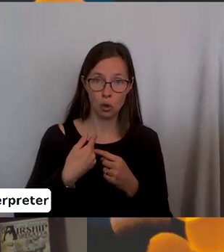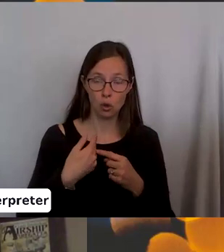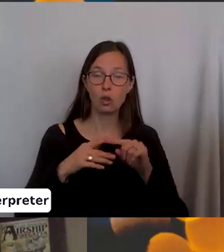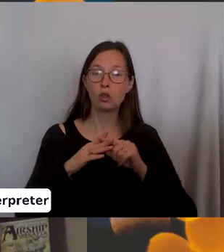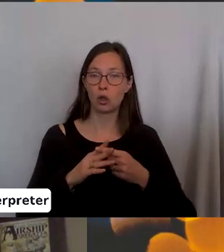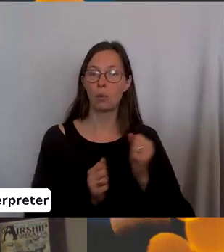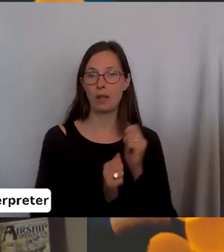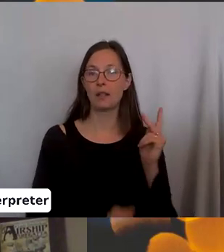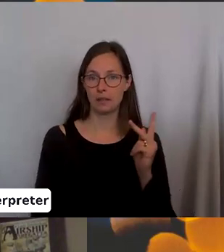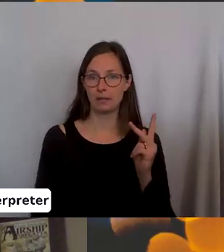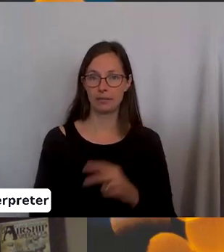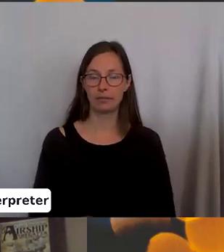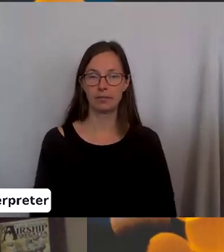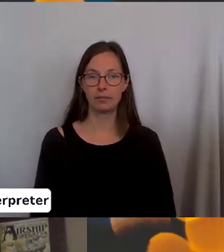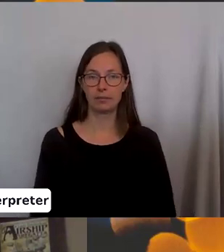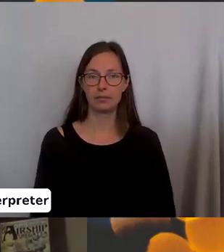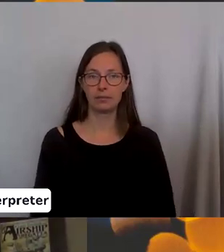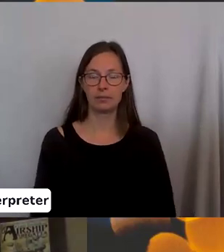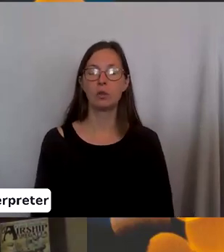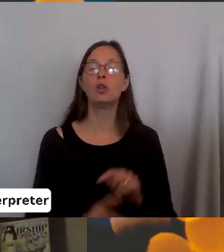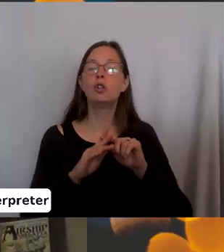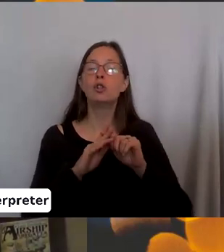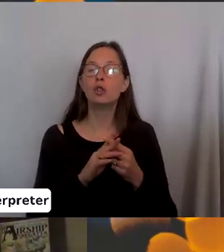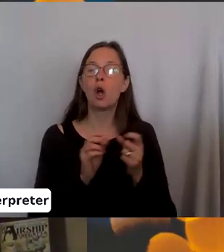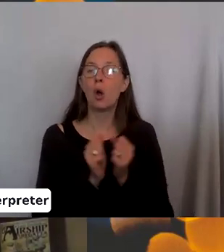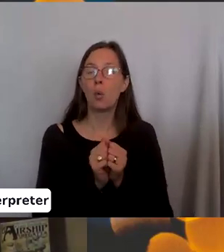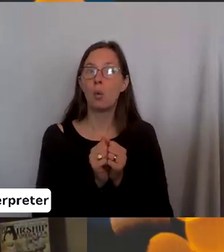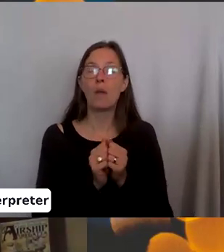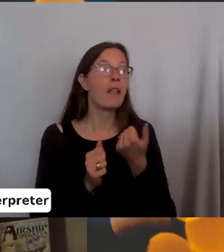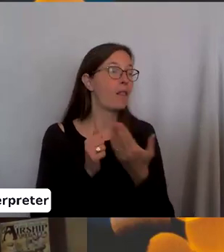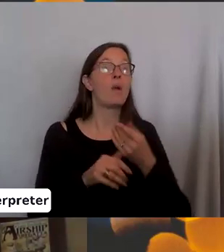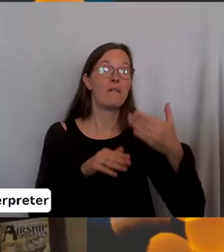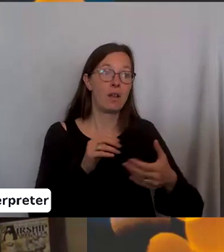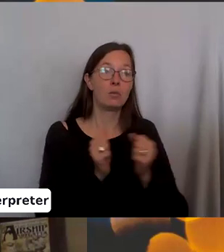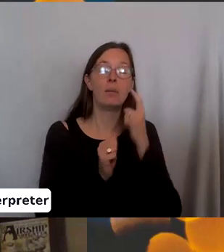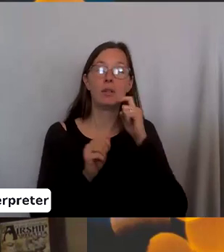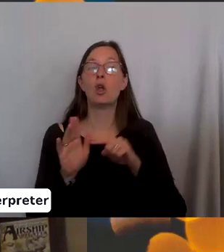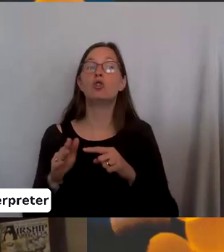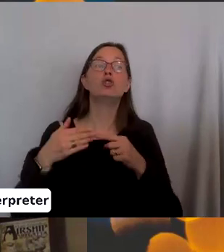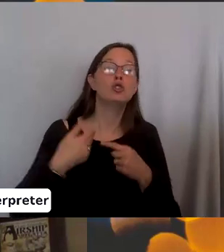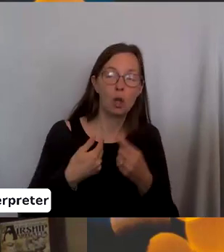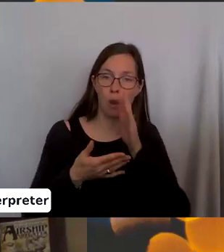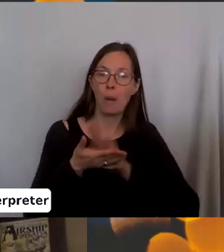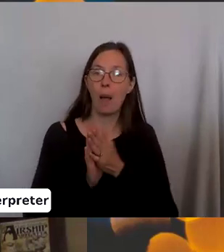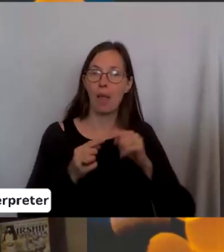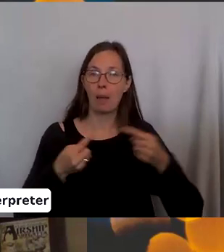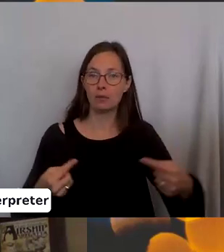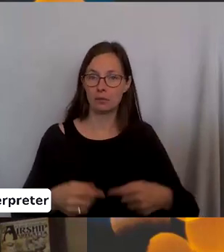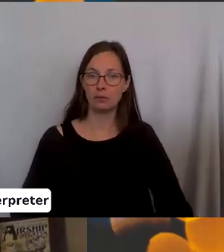start with a knit. Got it. So you start with whatever you finished with, because when you turn it around, it'll be the opposite. Got it.